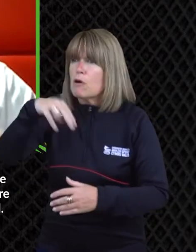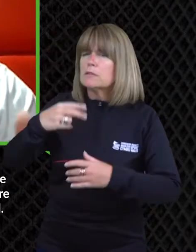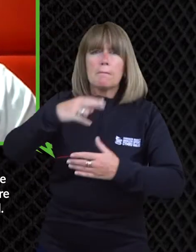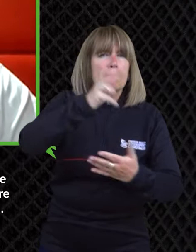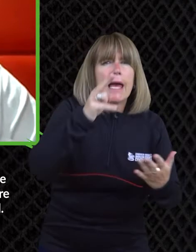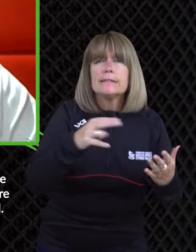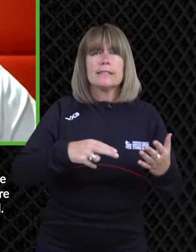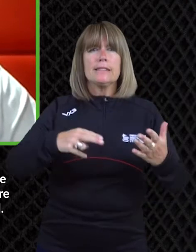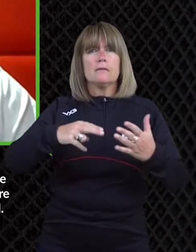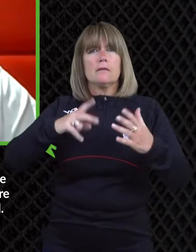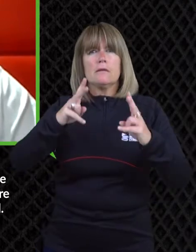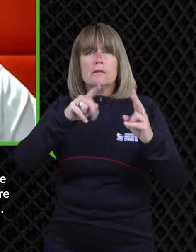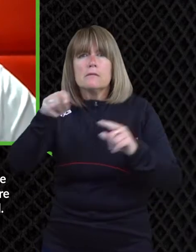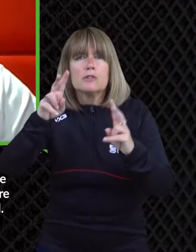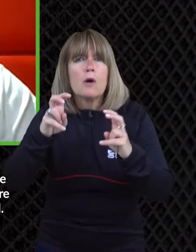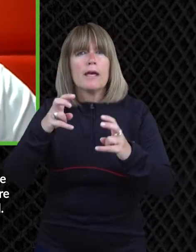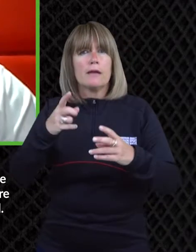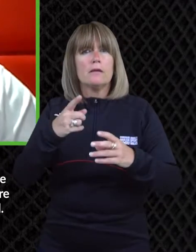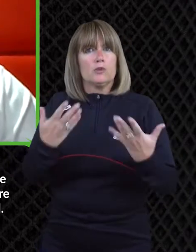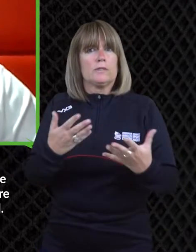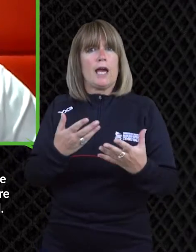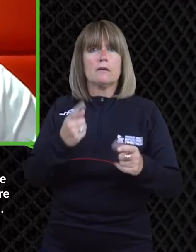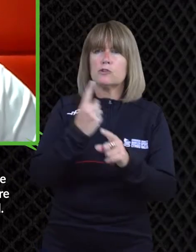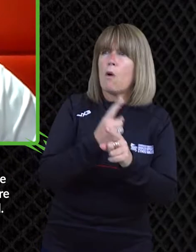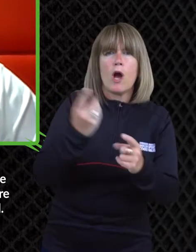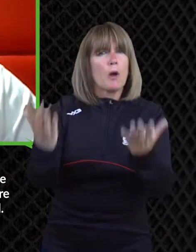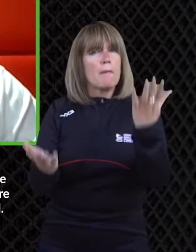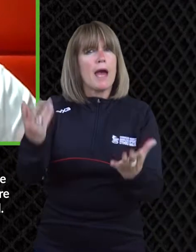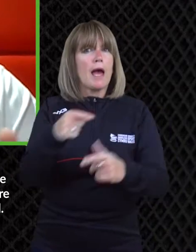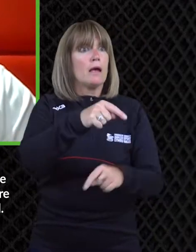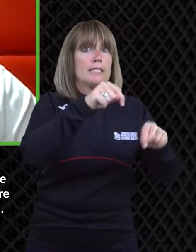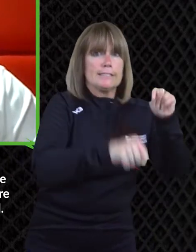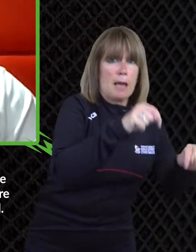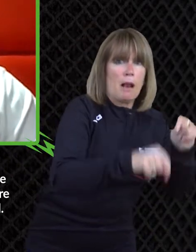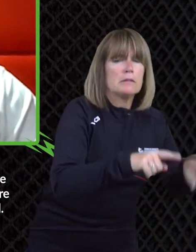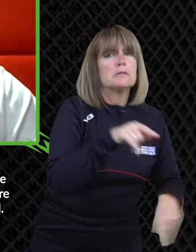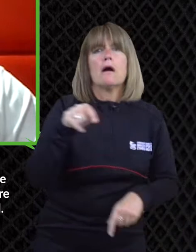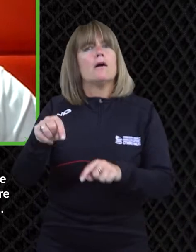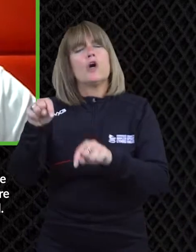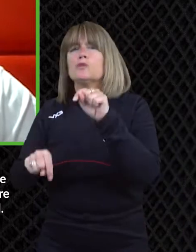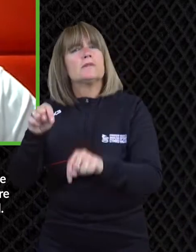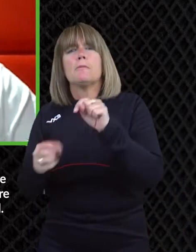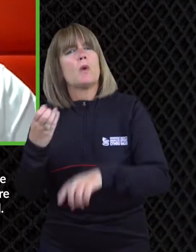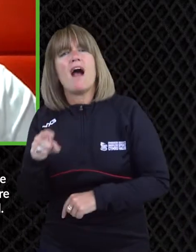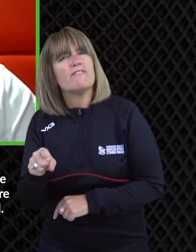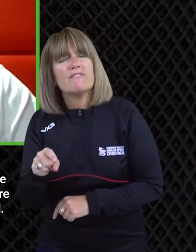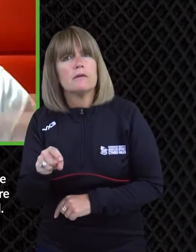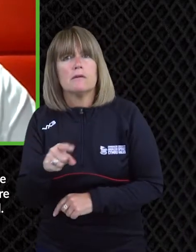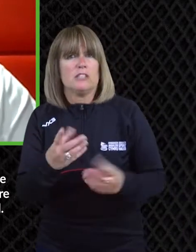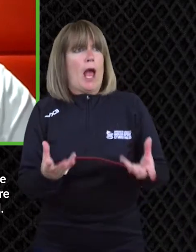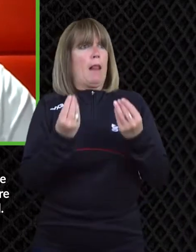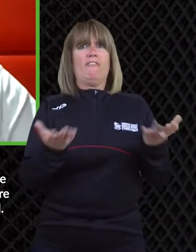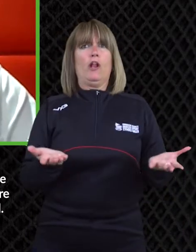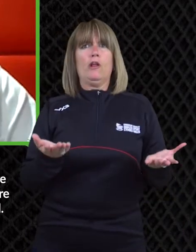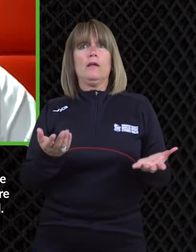he loved it he loves riding horses painting um you know and it this is a topic that we're gonna raise today is comparisons between